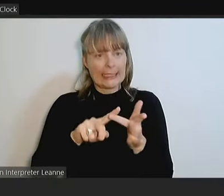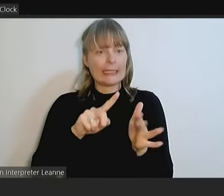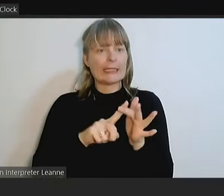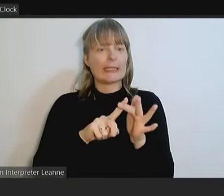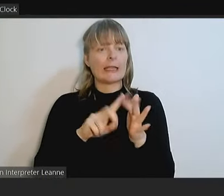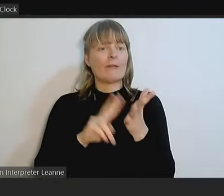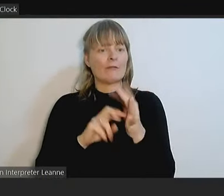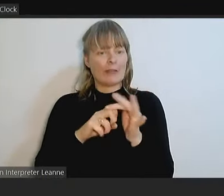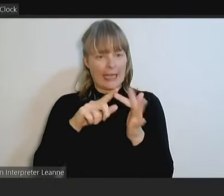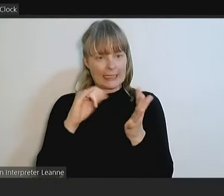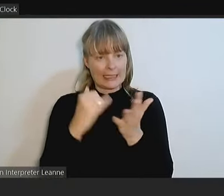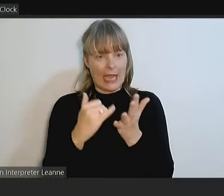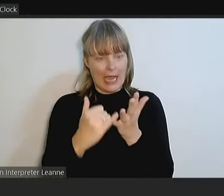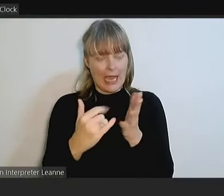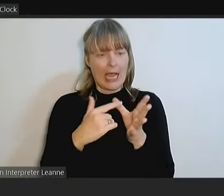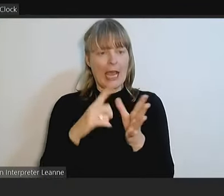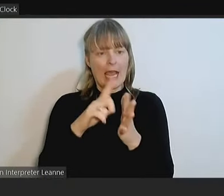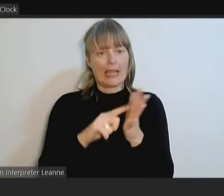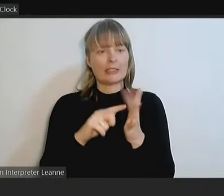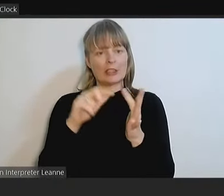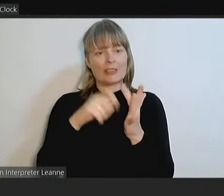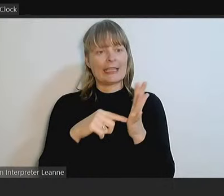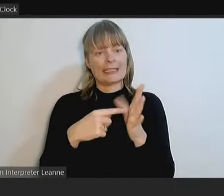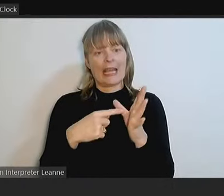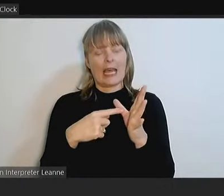and Jacinta Stephens.